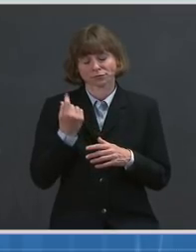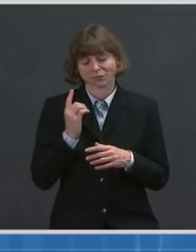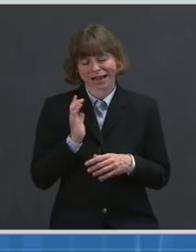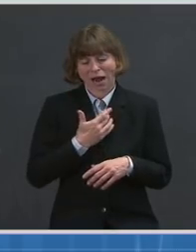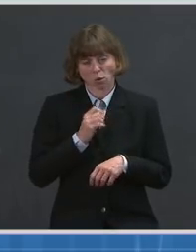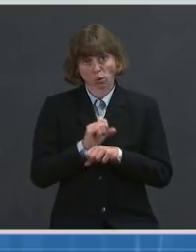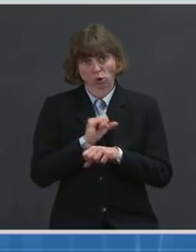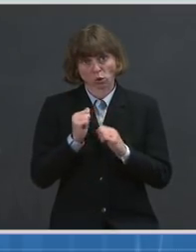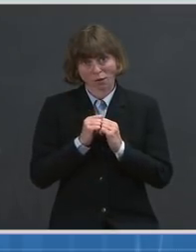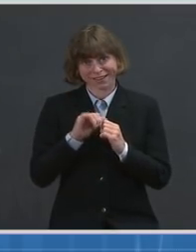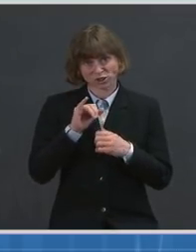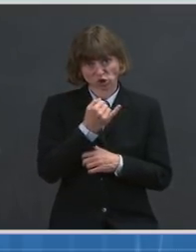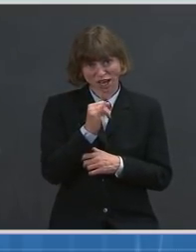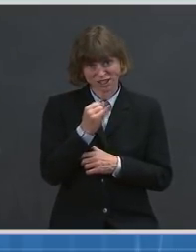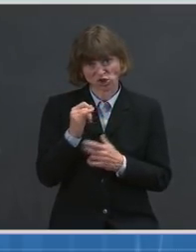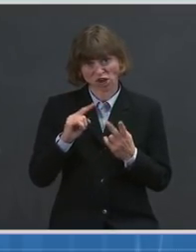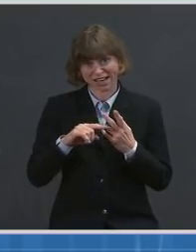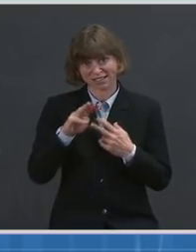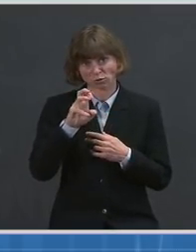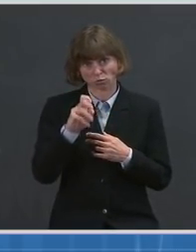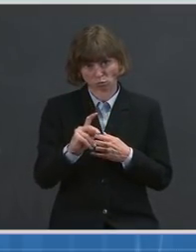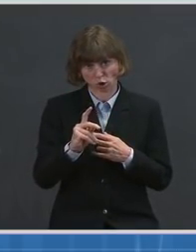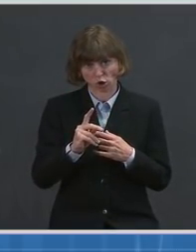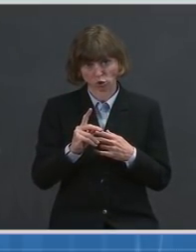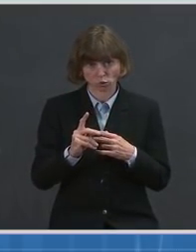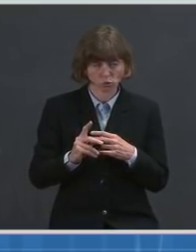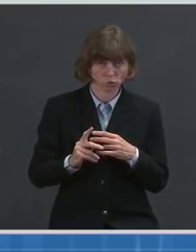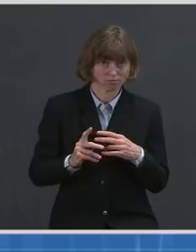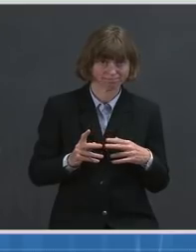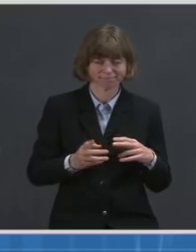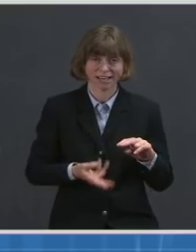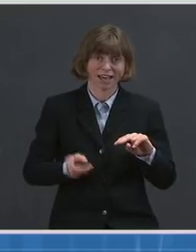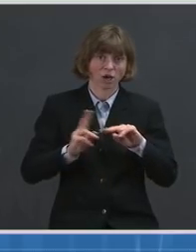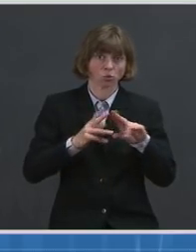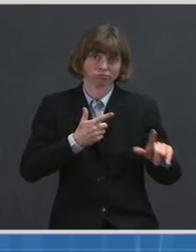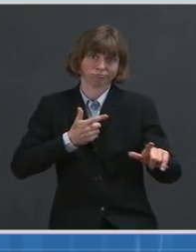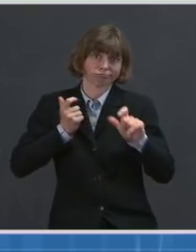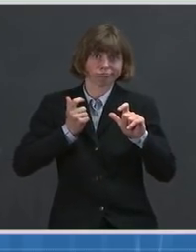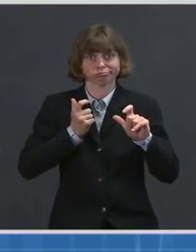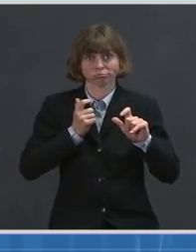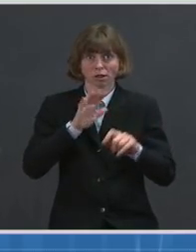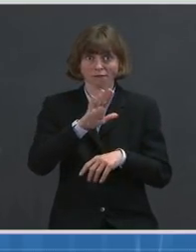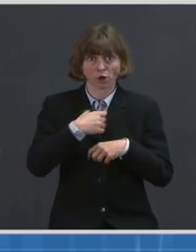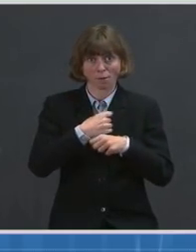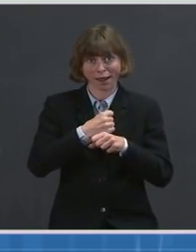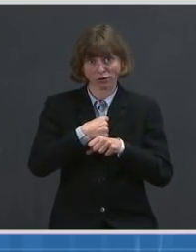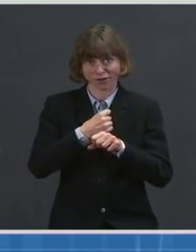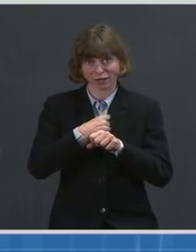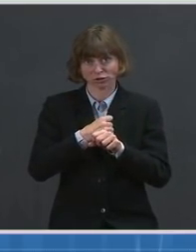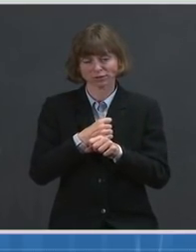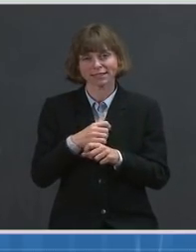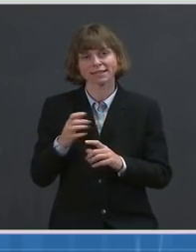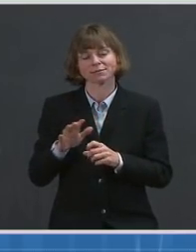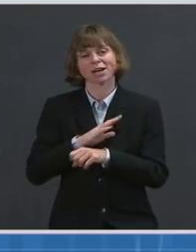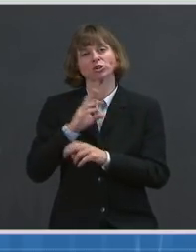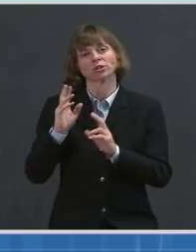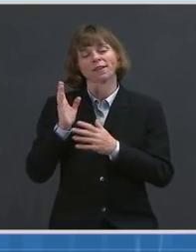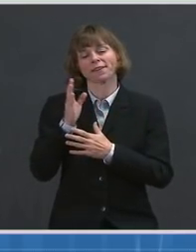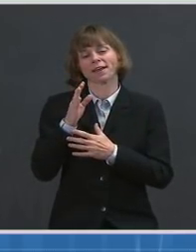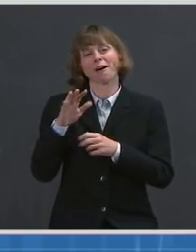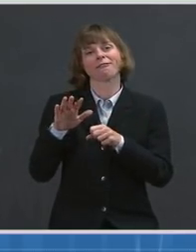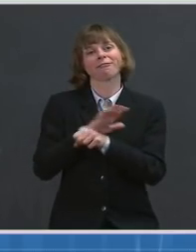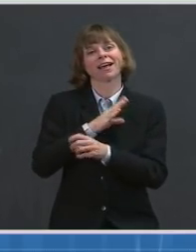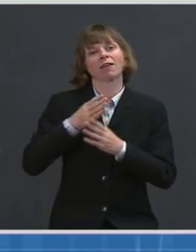Merck to accelerate their manufacturing process, particularly the fill-finish piece, which is relevant in this timeframe,